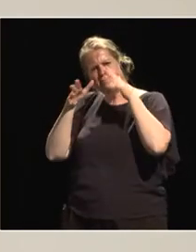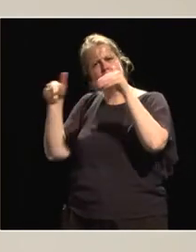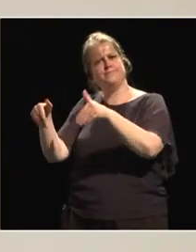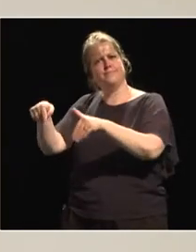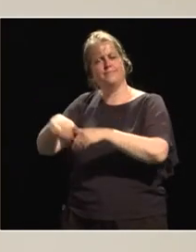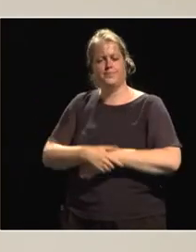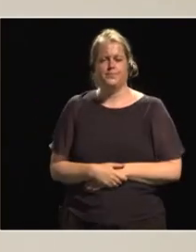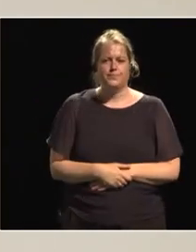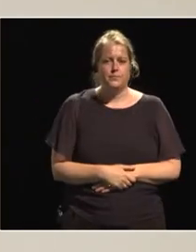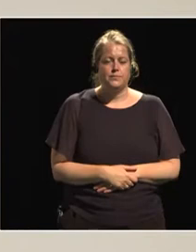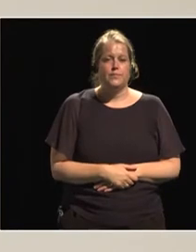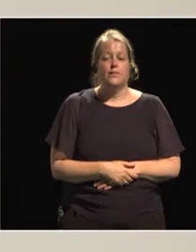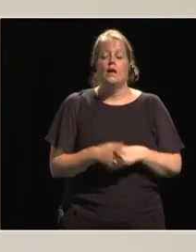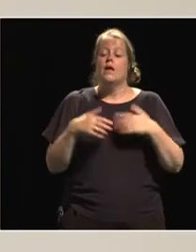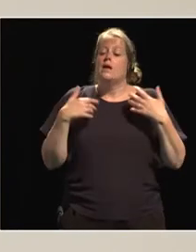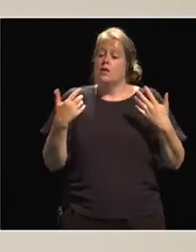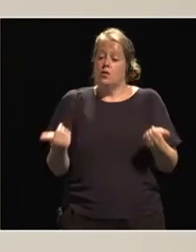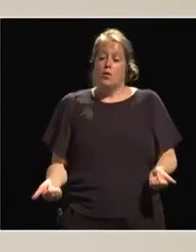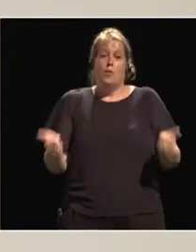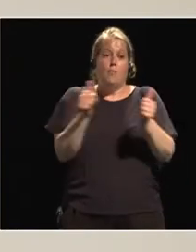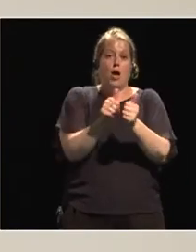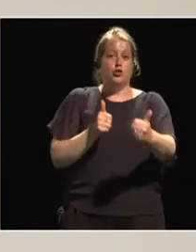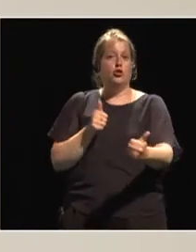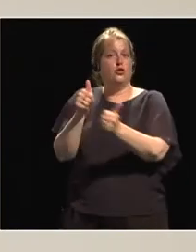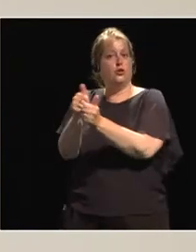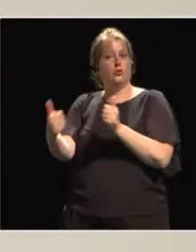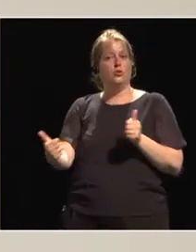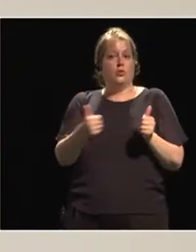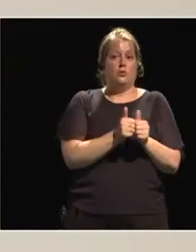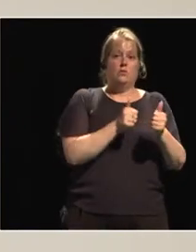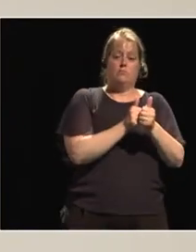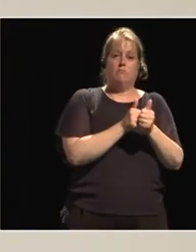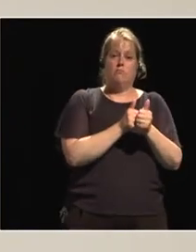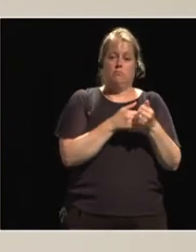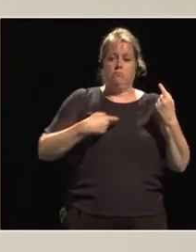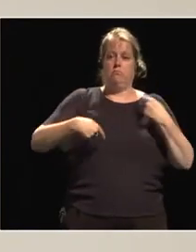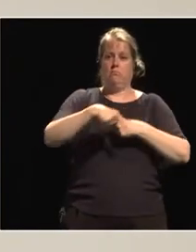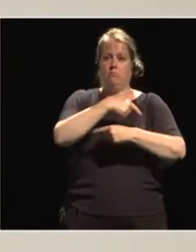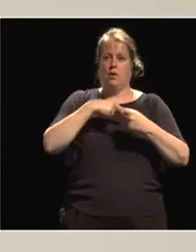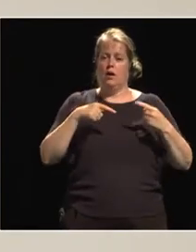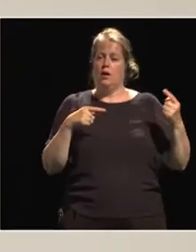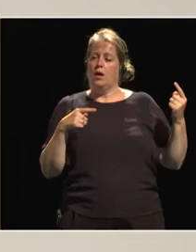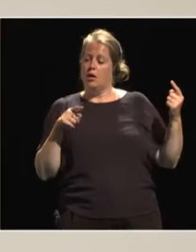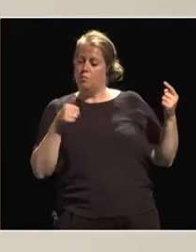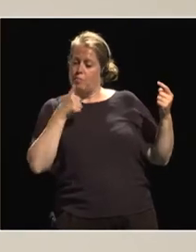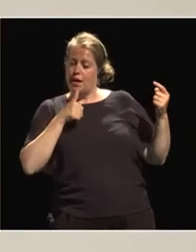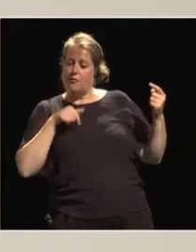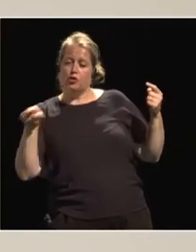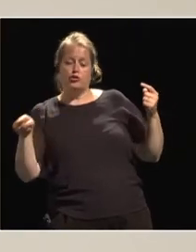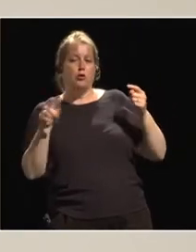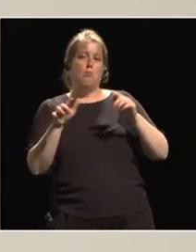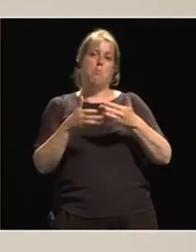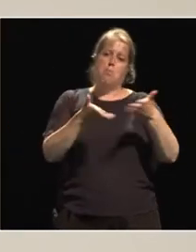So we take the partnerships, private partner, private public,